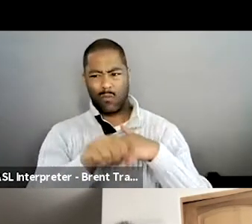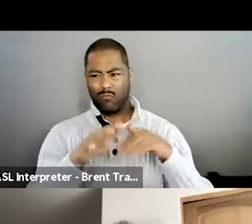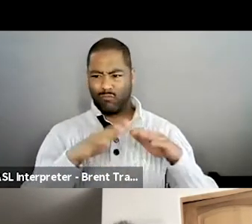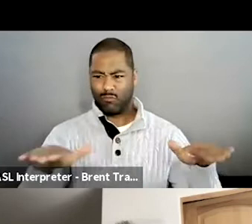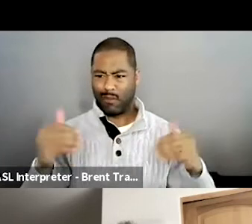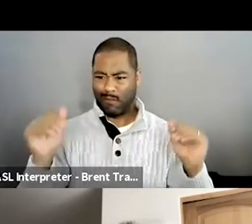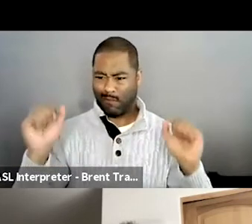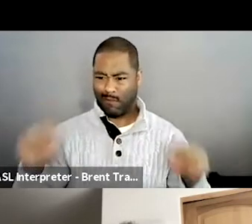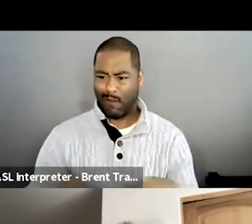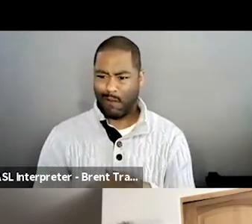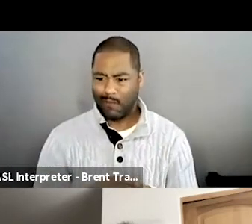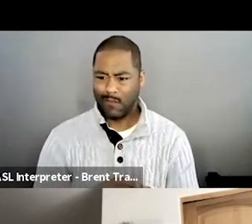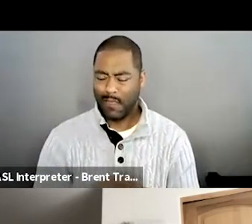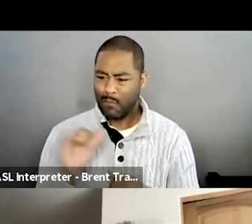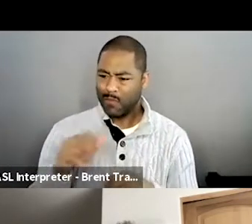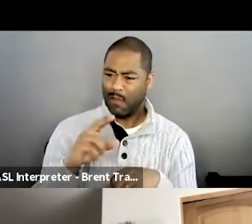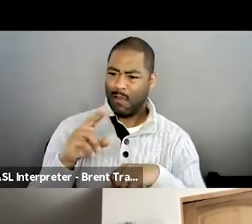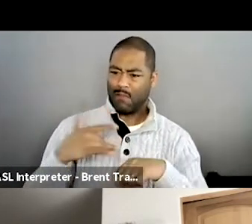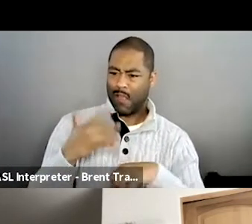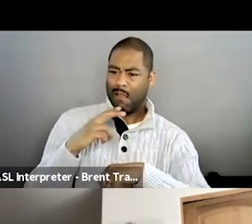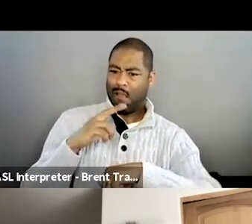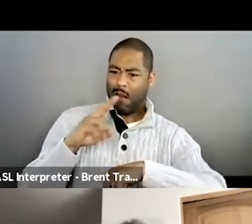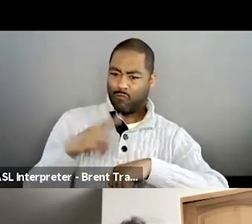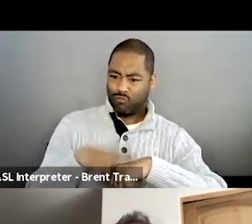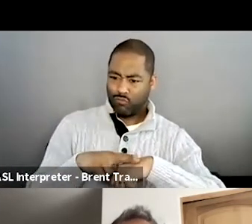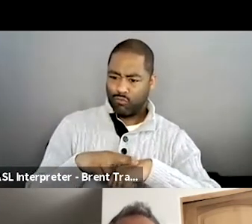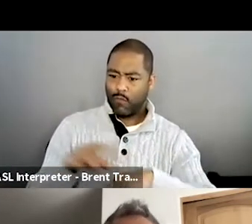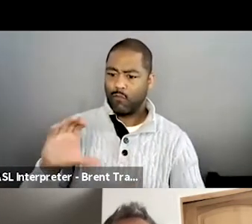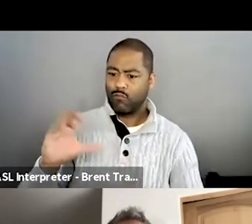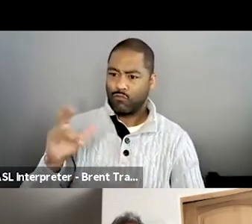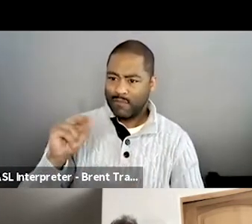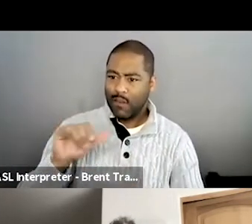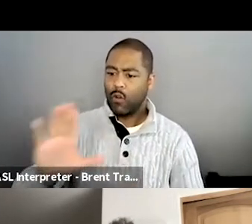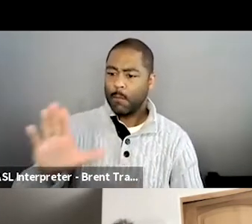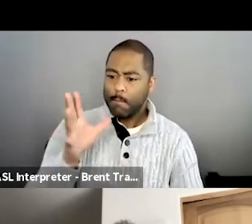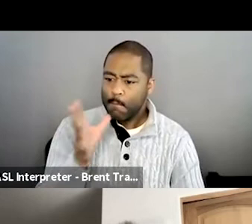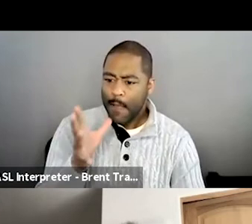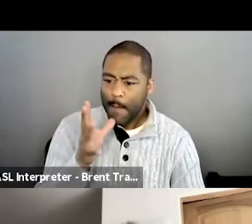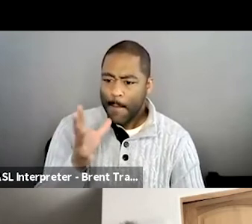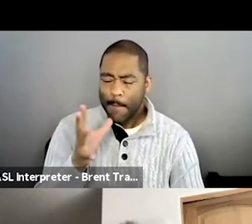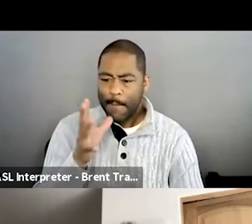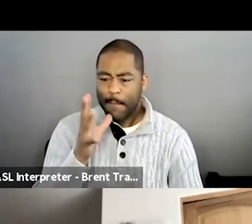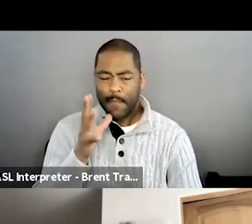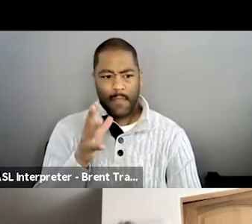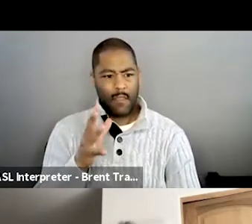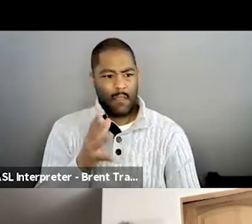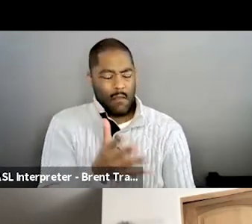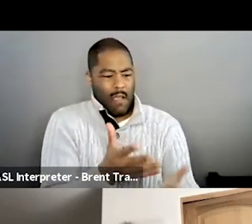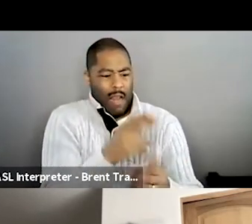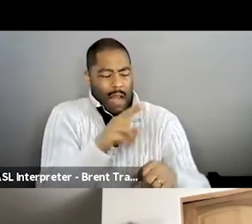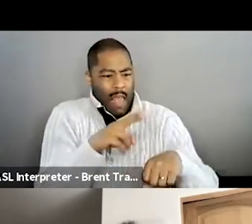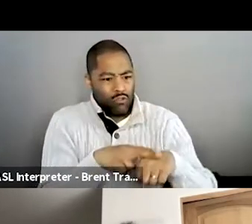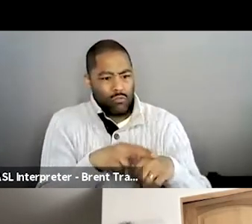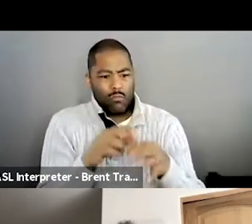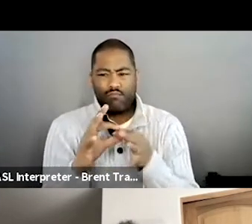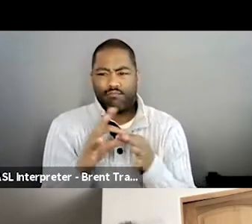natural for, for her mom, um, in many ways to, in terms of the love and the caring, there's obviously, there's other things that Christina didn't get,